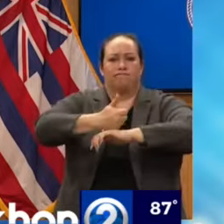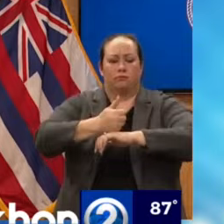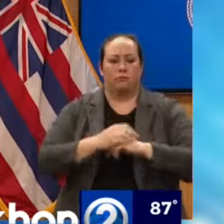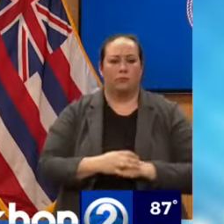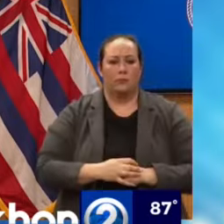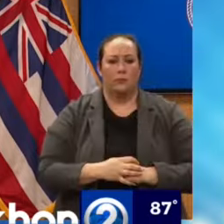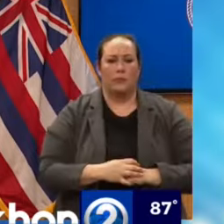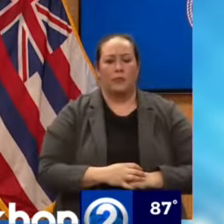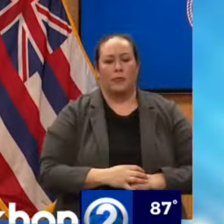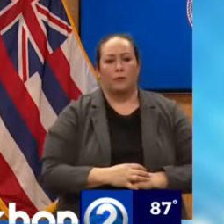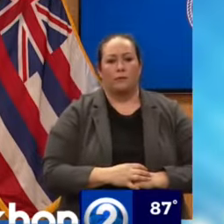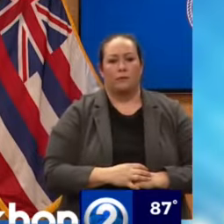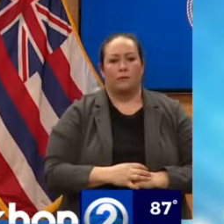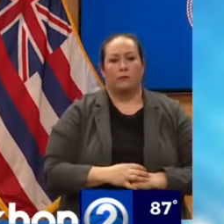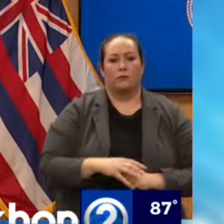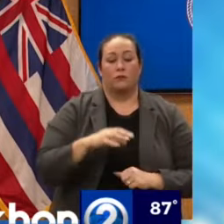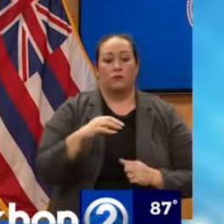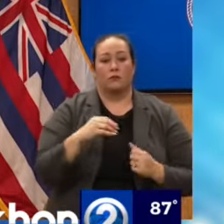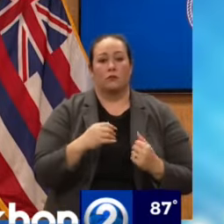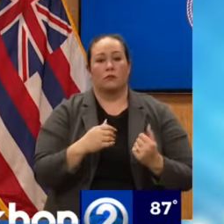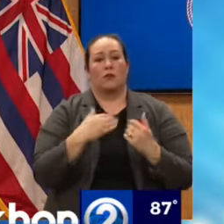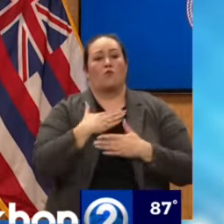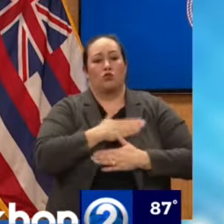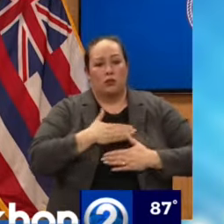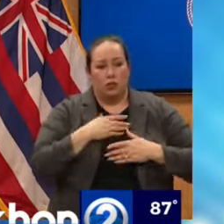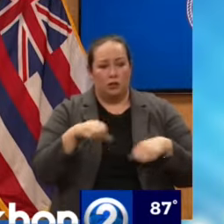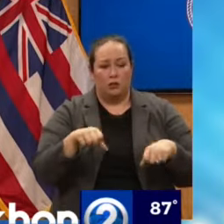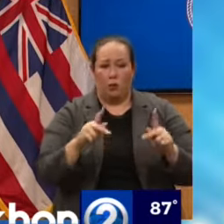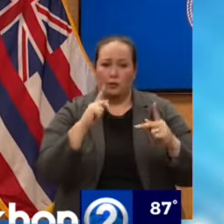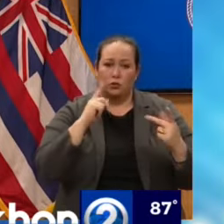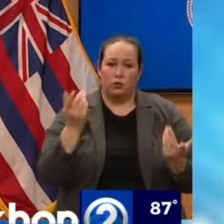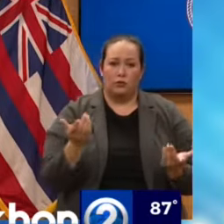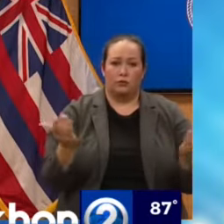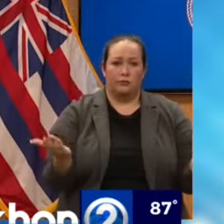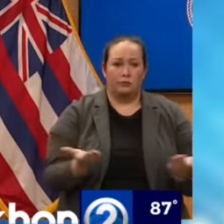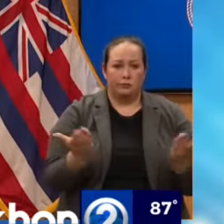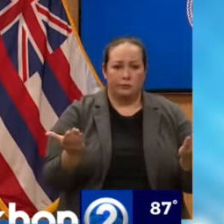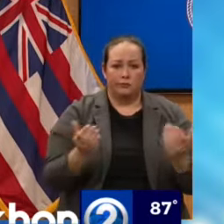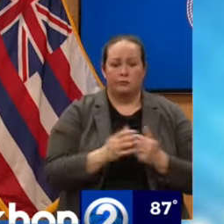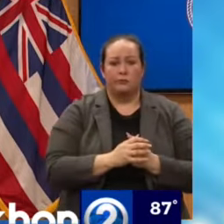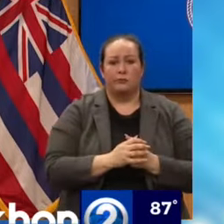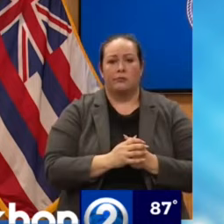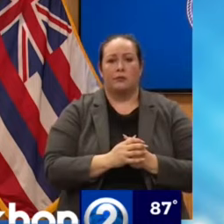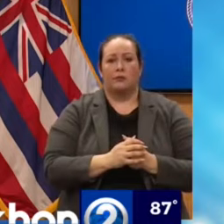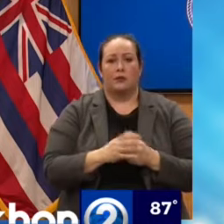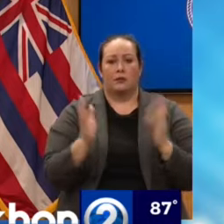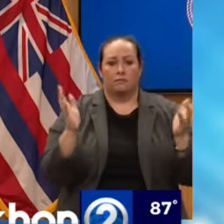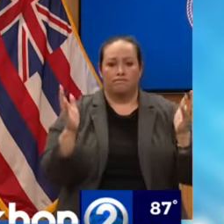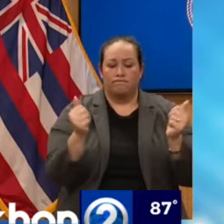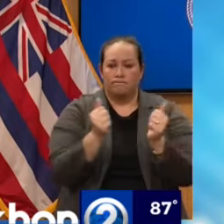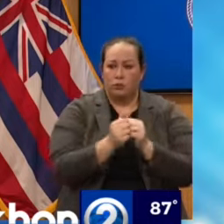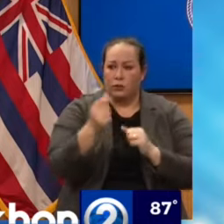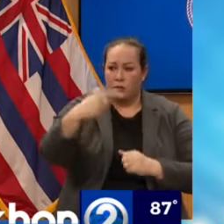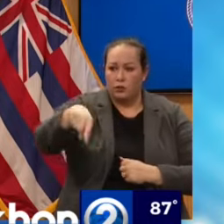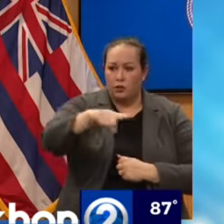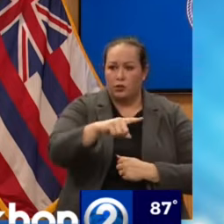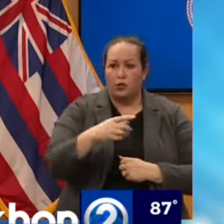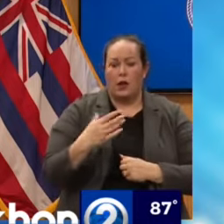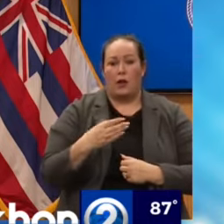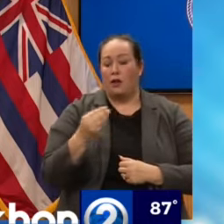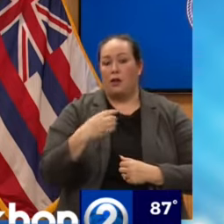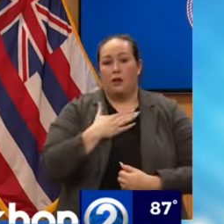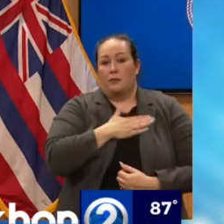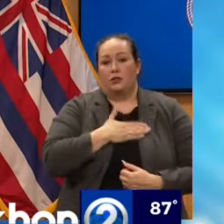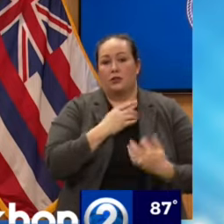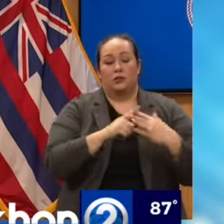With that, I appreciate the opportunity today to be here and to be able to talk to everyone here. And please